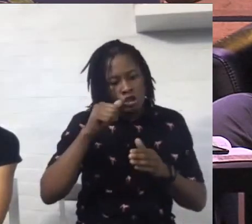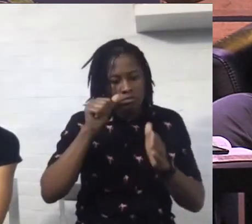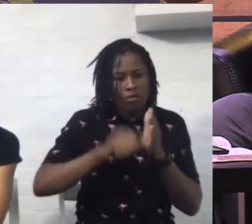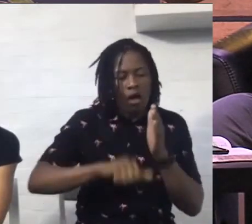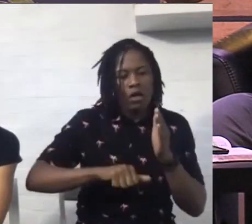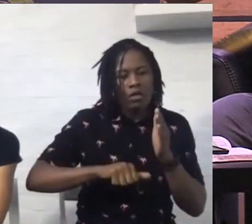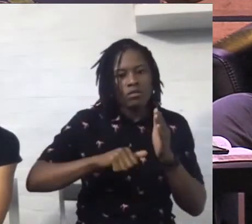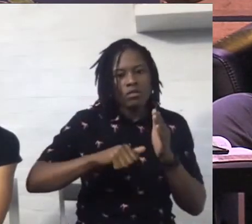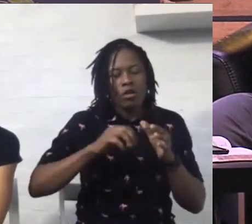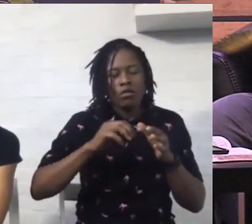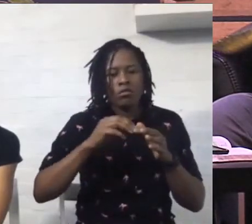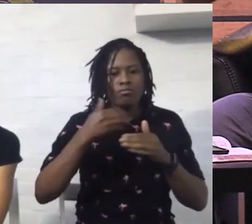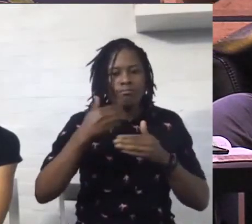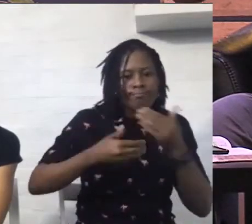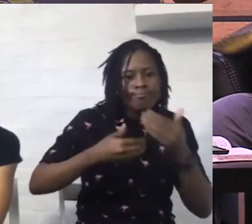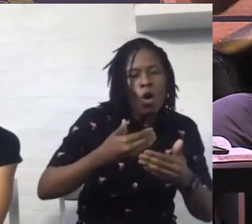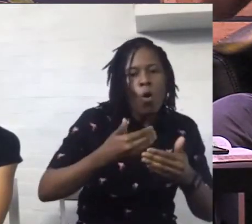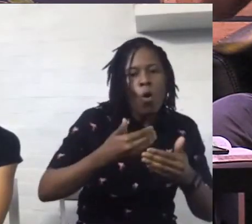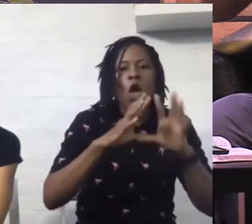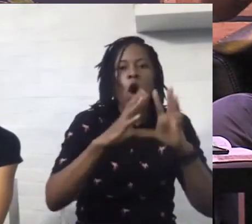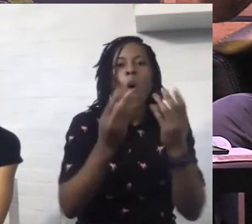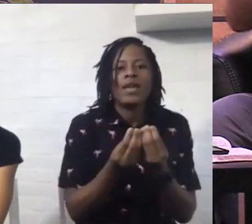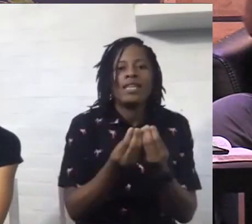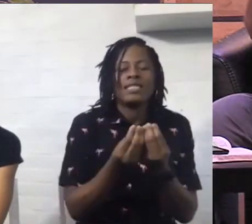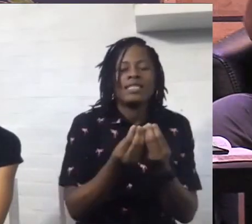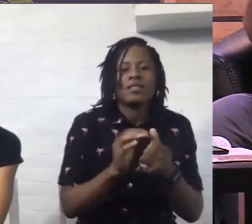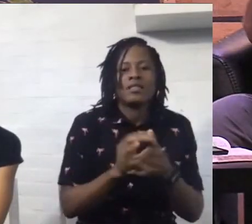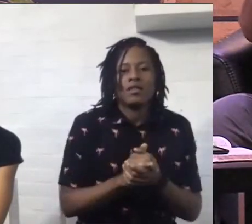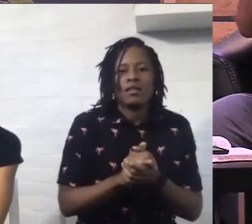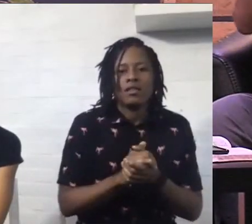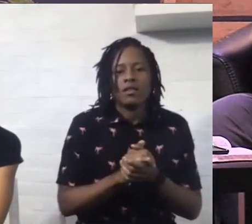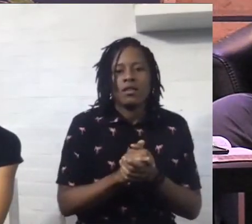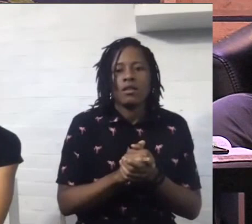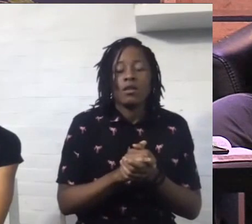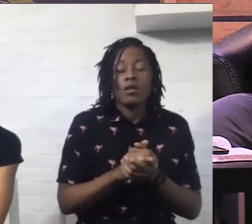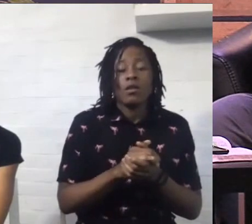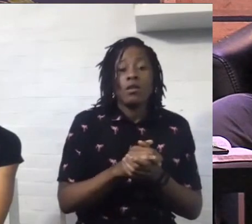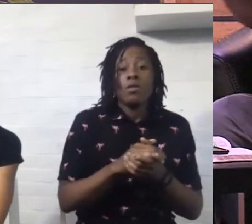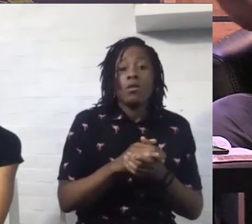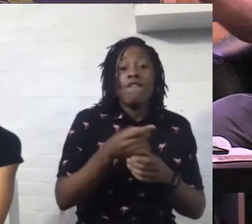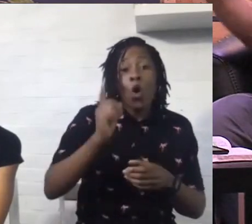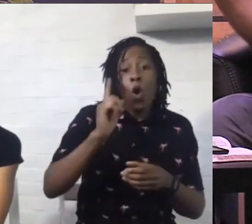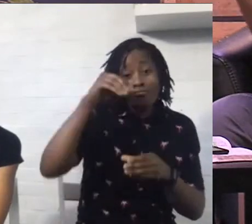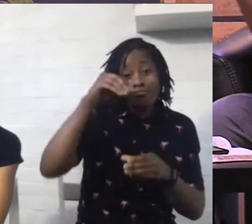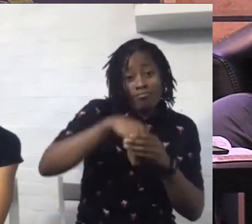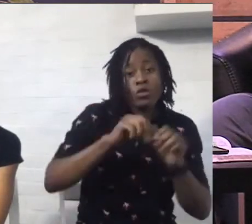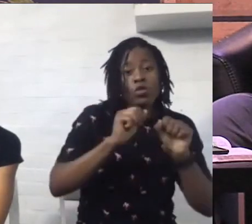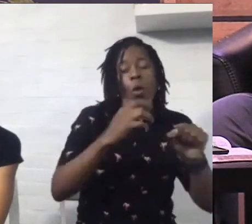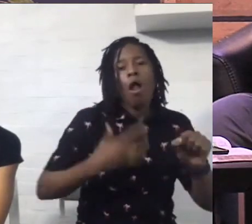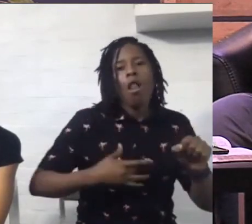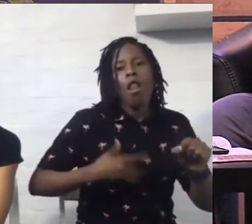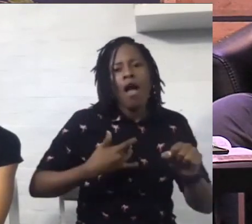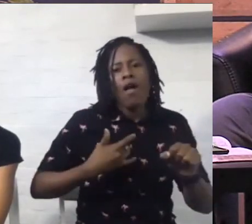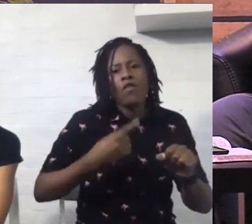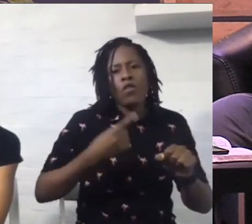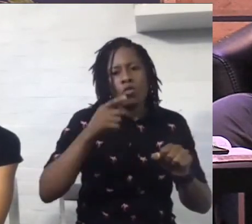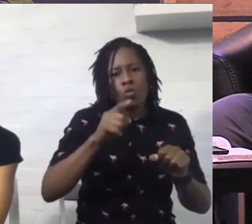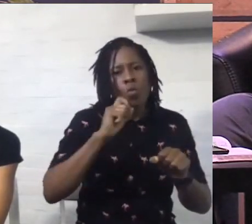your life, you begin to experience healing in every area of your being.